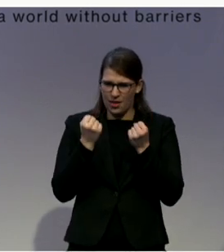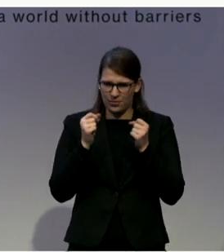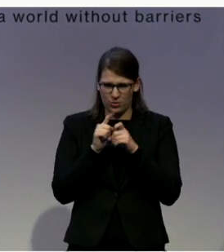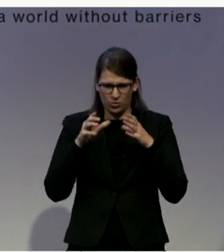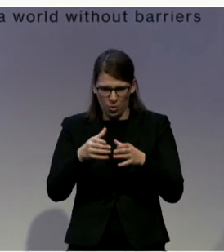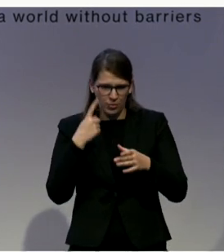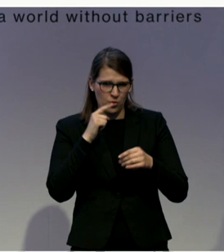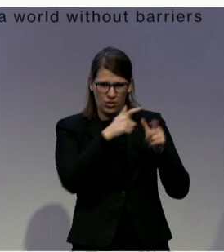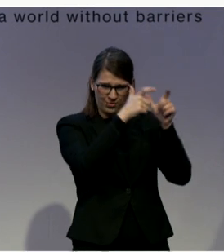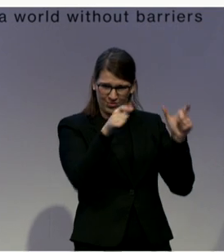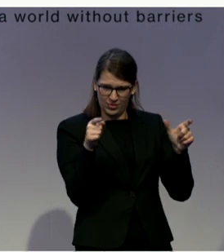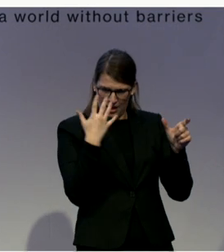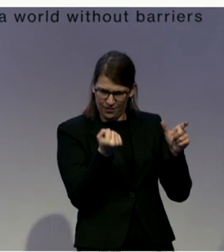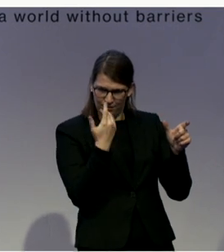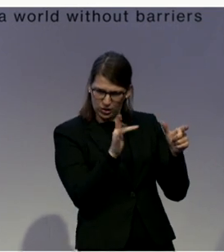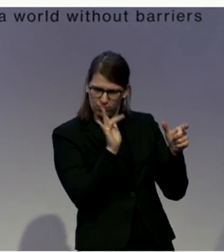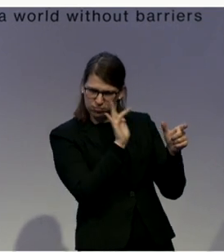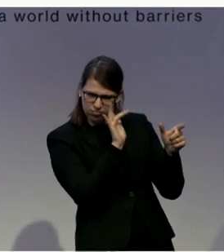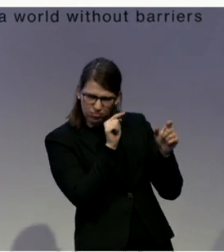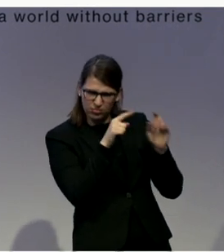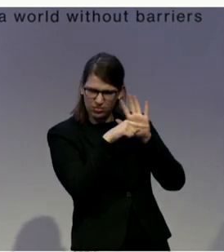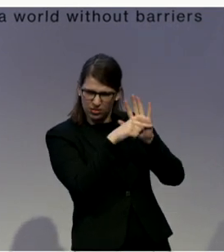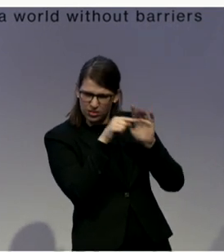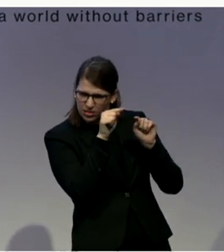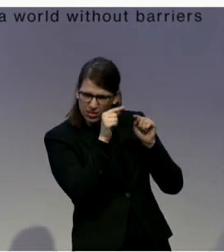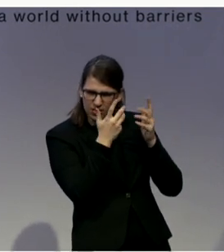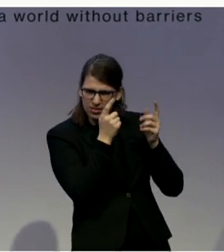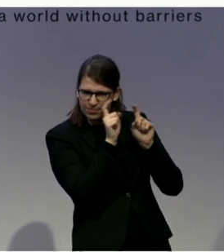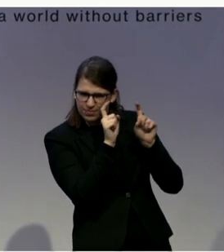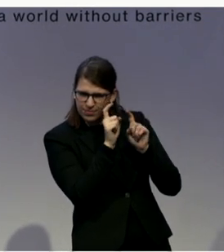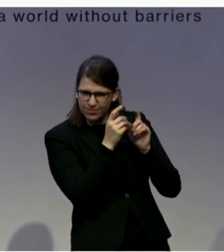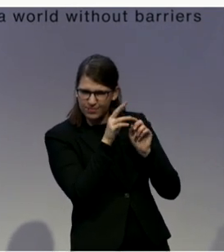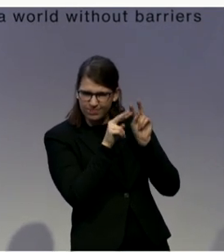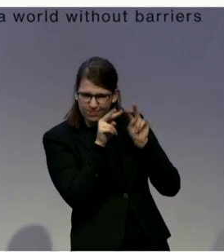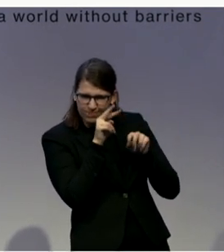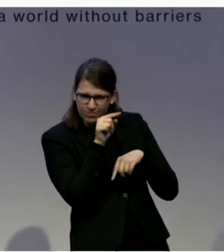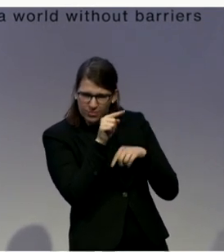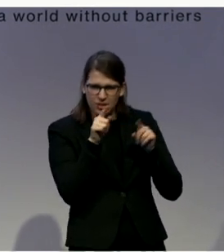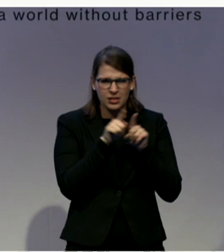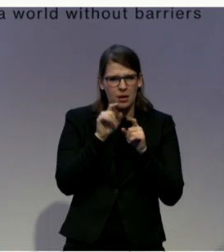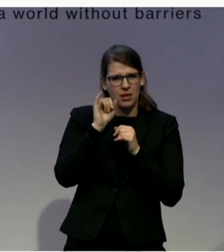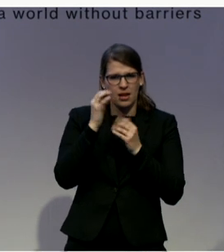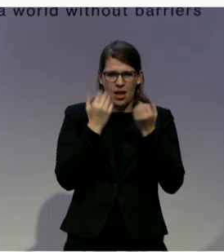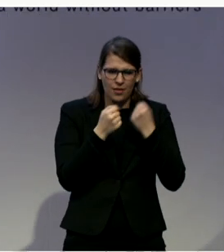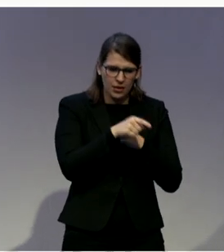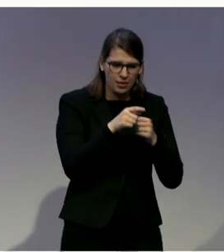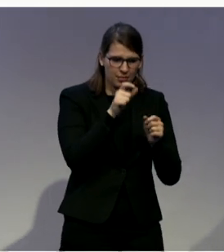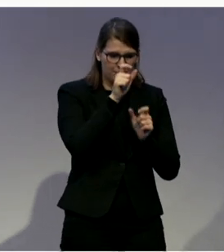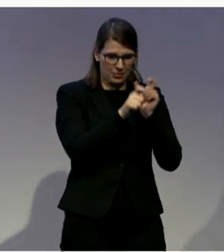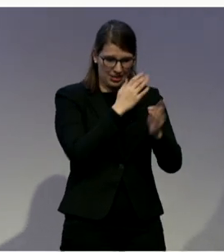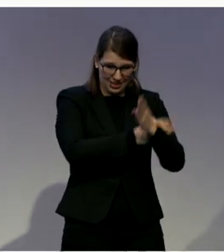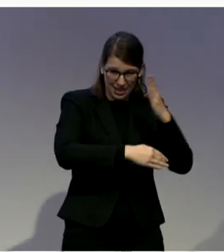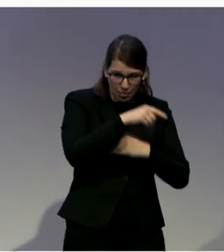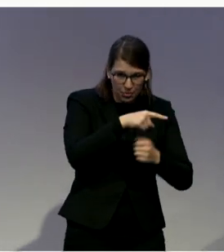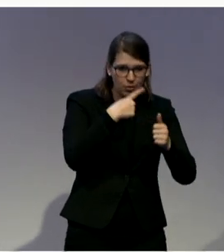alternatives, especially for people with severe multiply injuries and disability, in your point